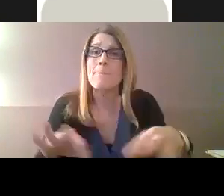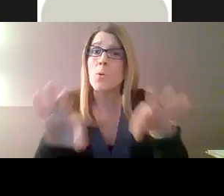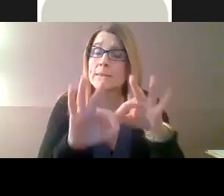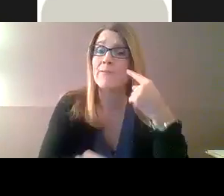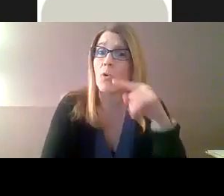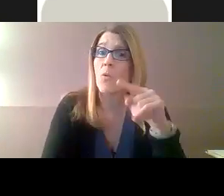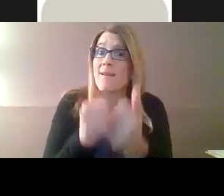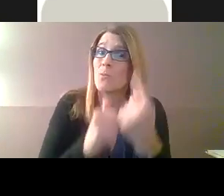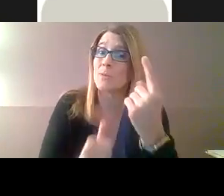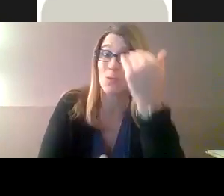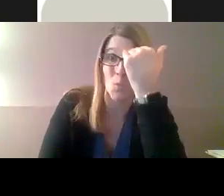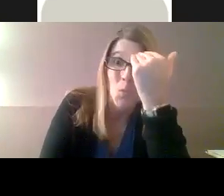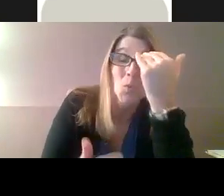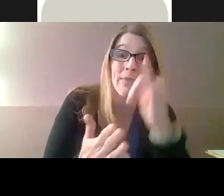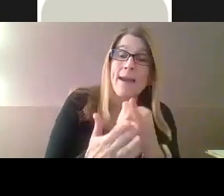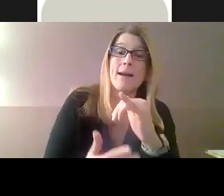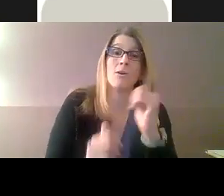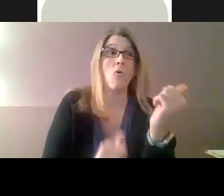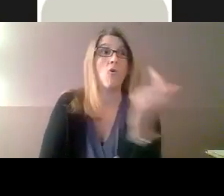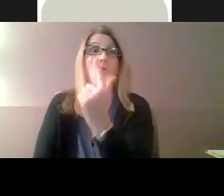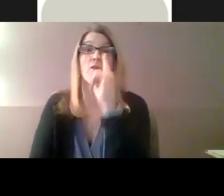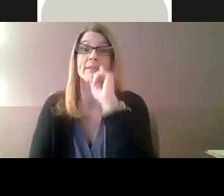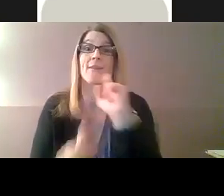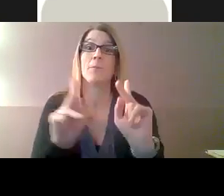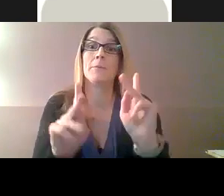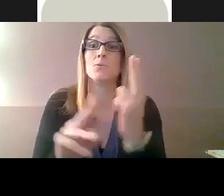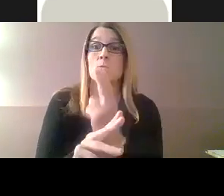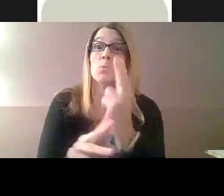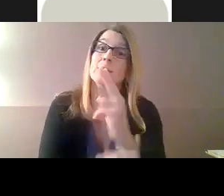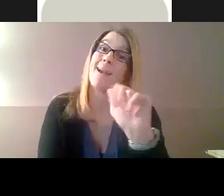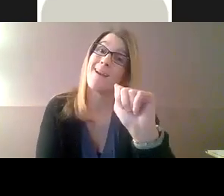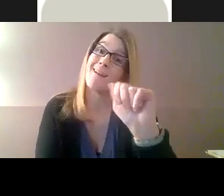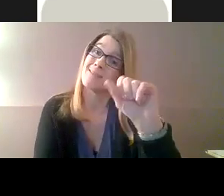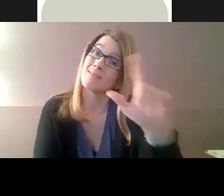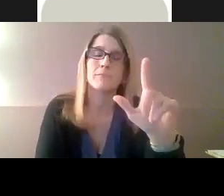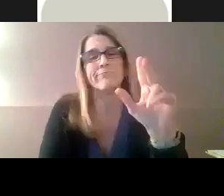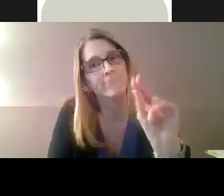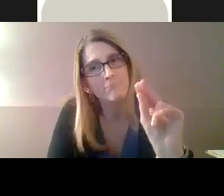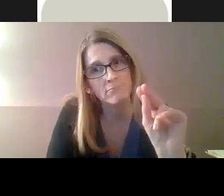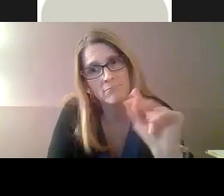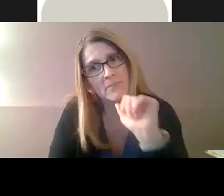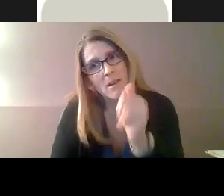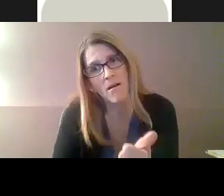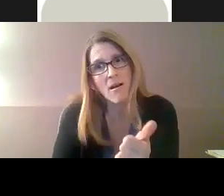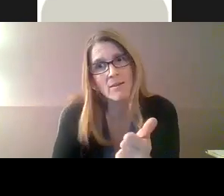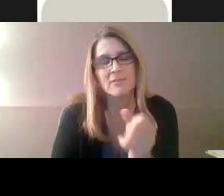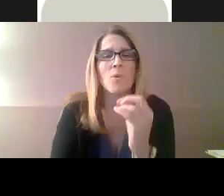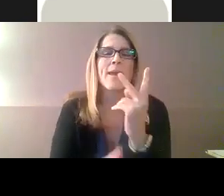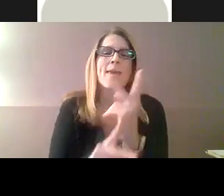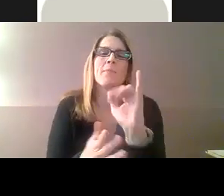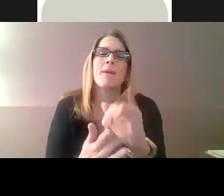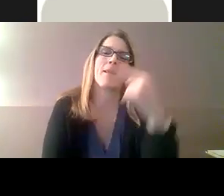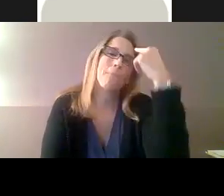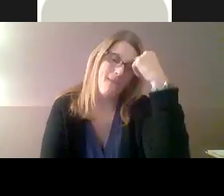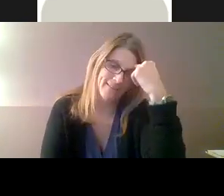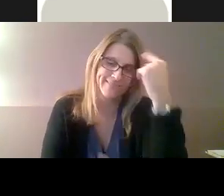ASL. I think it's important for everyone to know that all deaf individuals that use do not